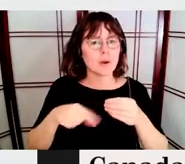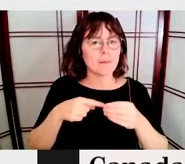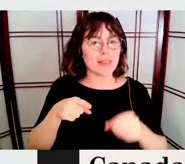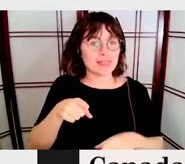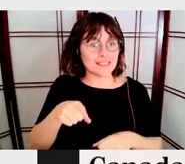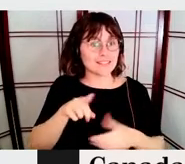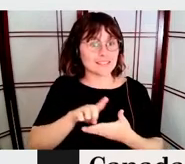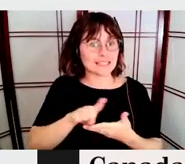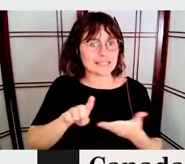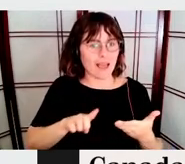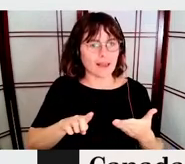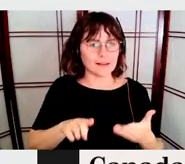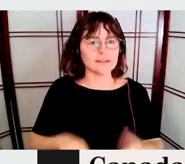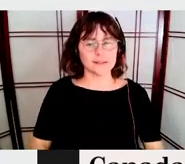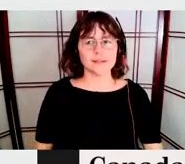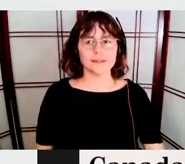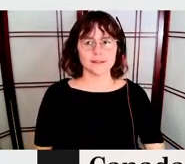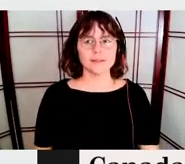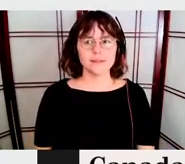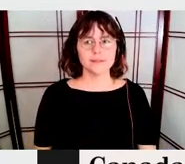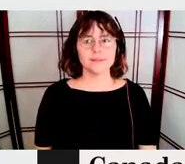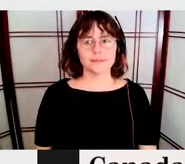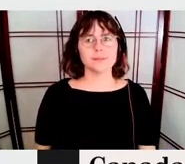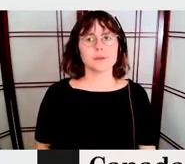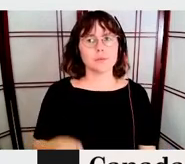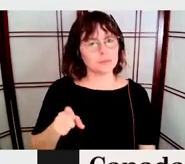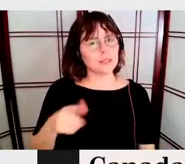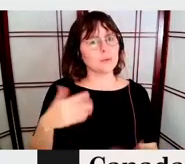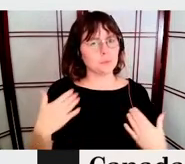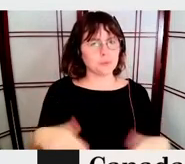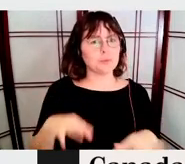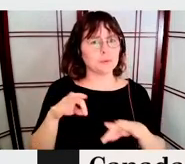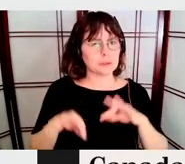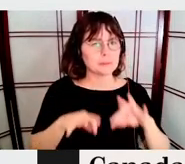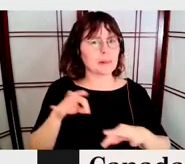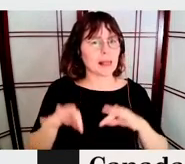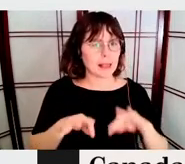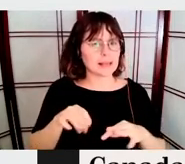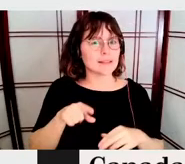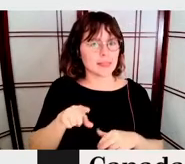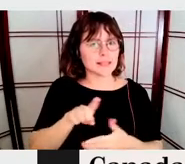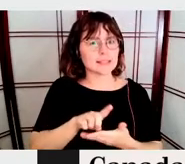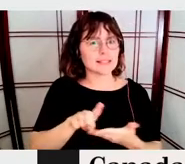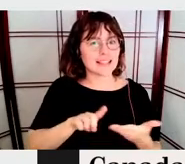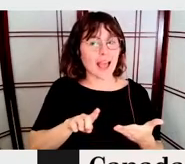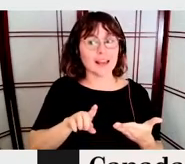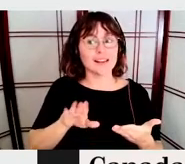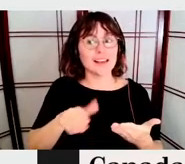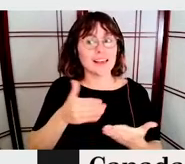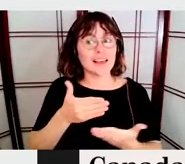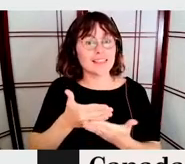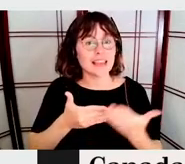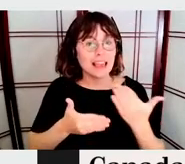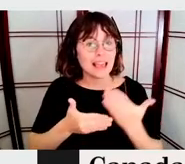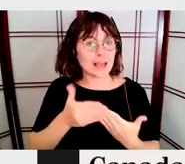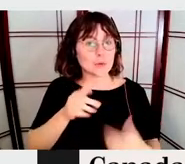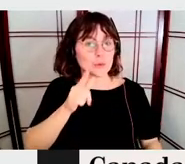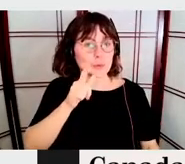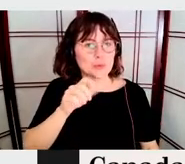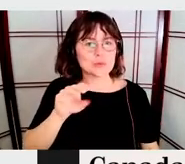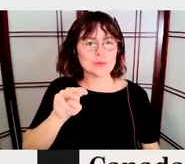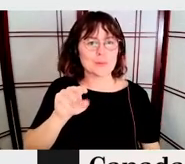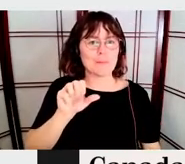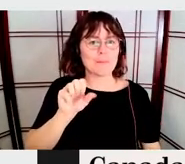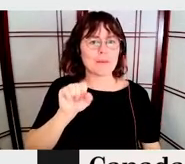he talks very good about, uh, this design and what's going here. You can see Massimo's hand, but pointed at the, at the